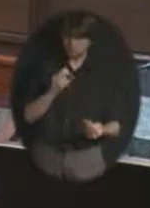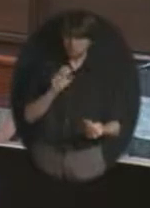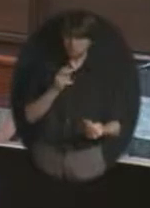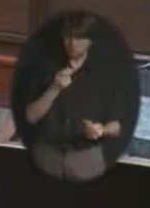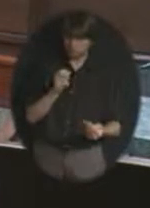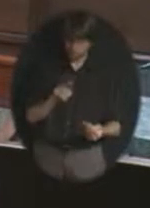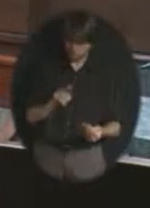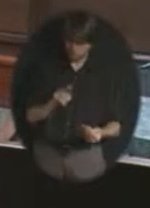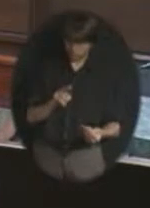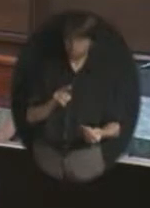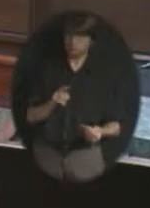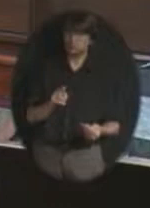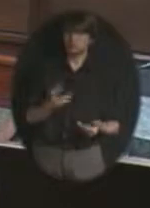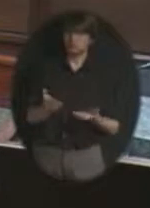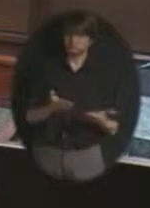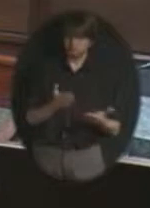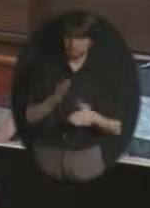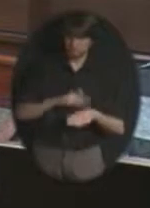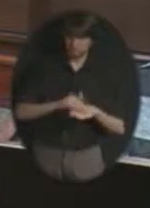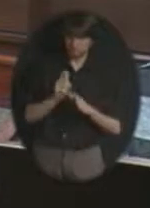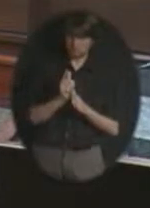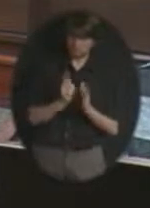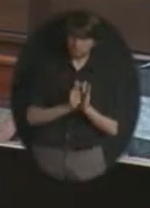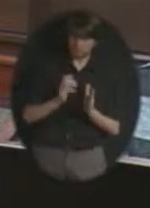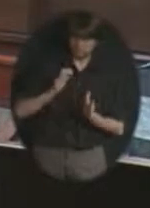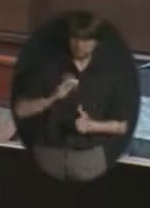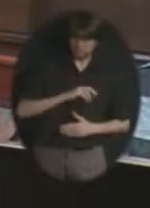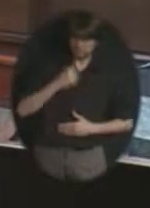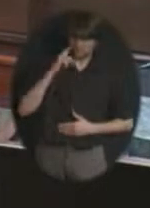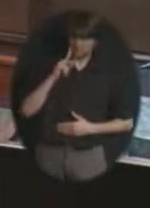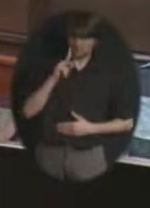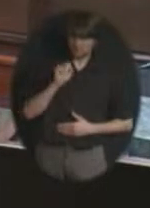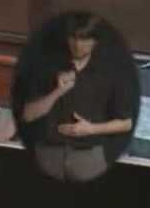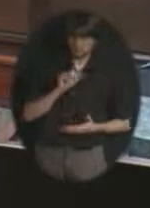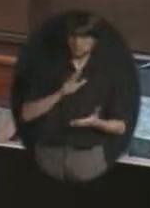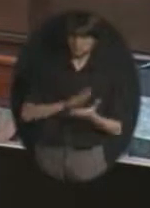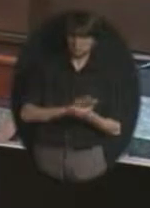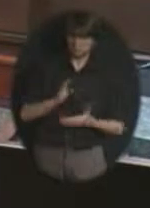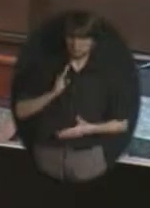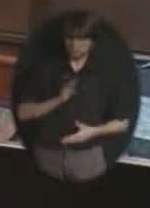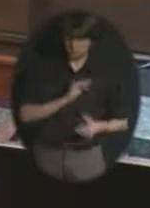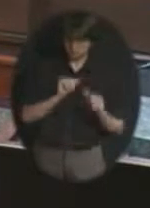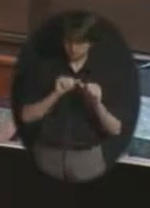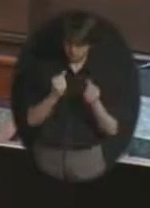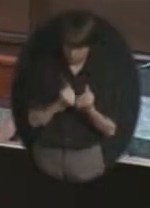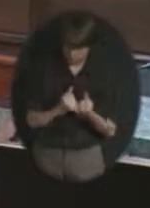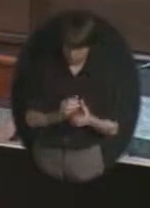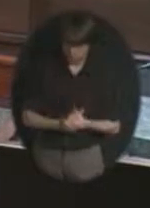Legislative Committee for 2013. Very happy. Second.